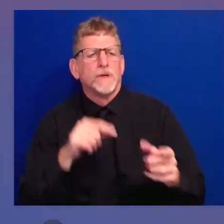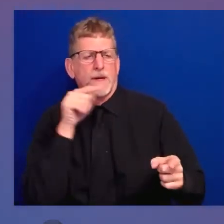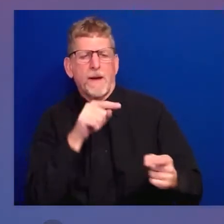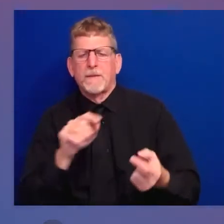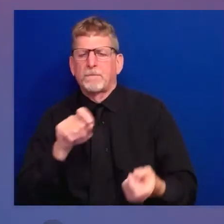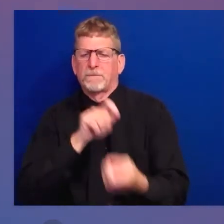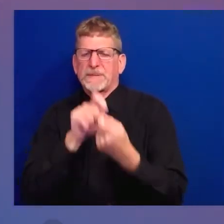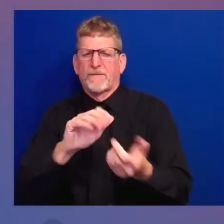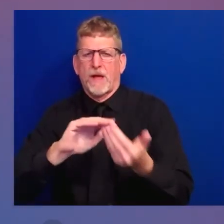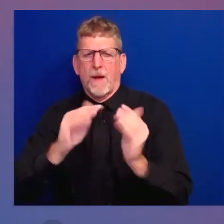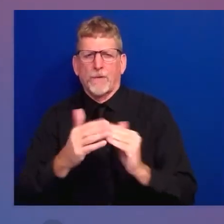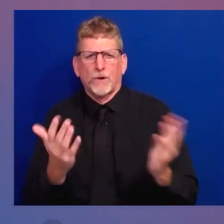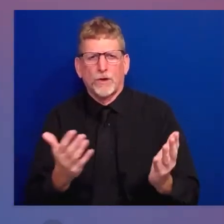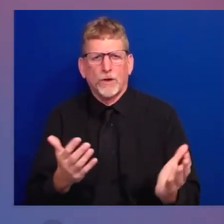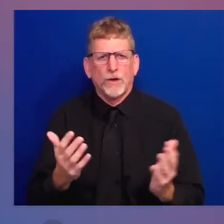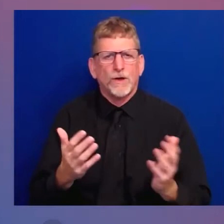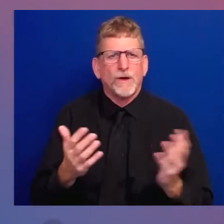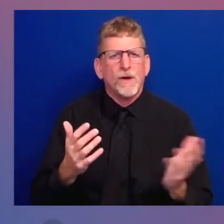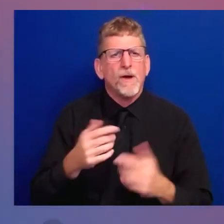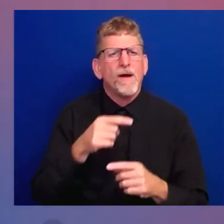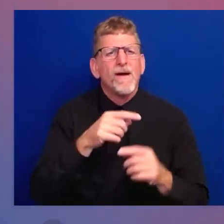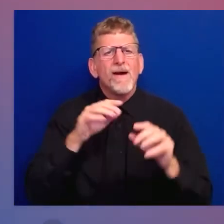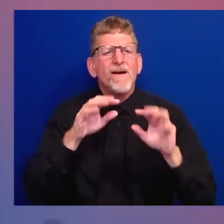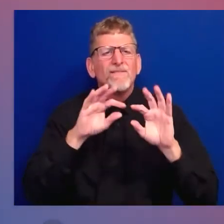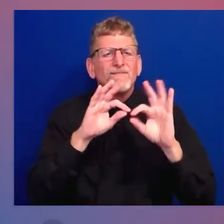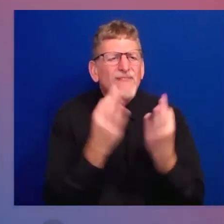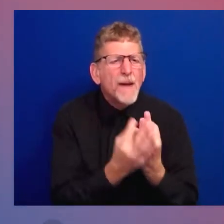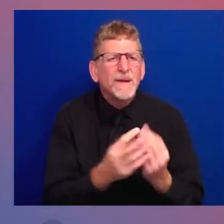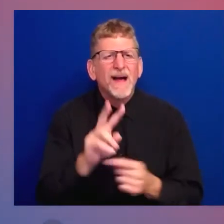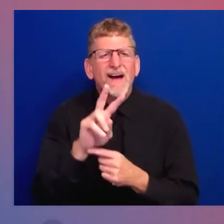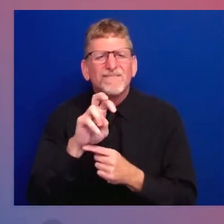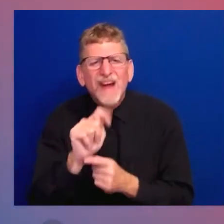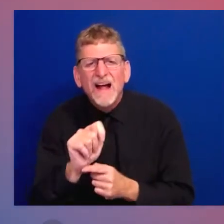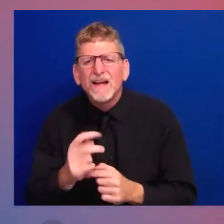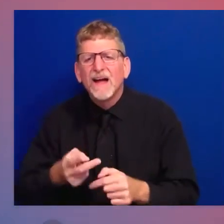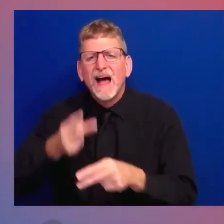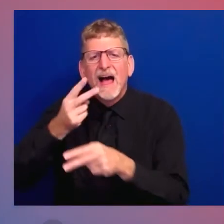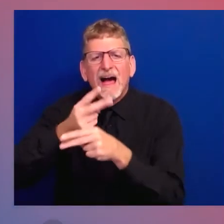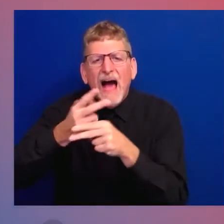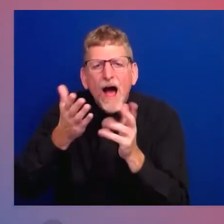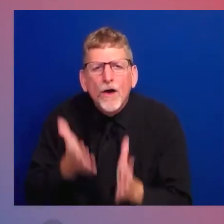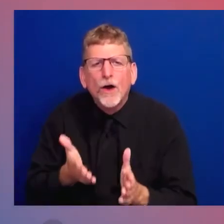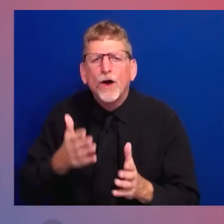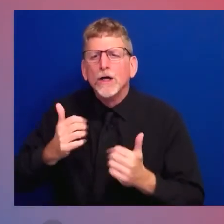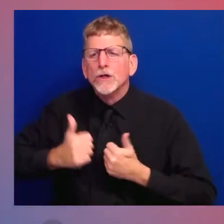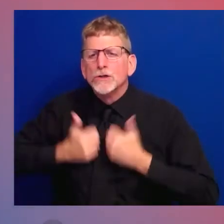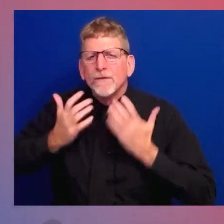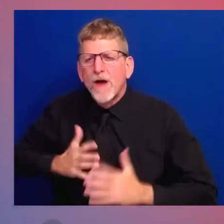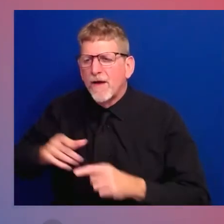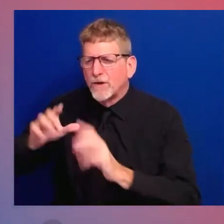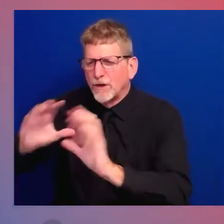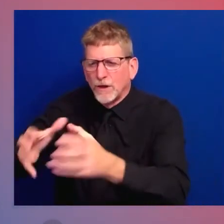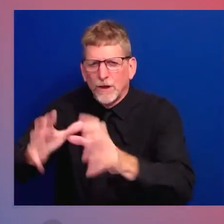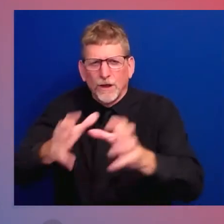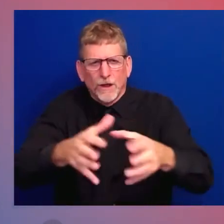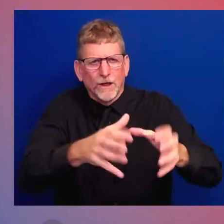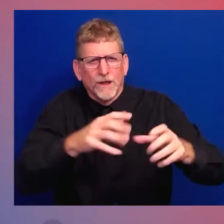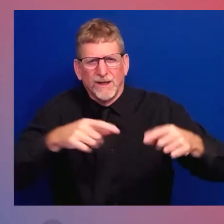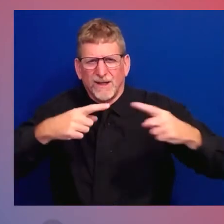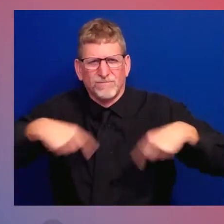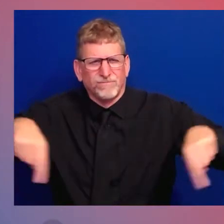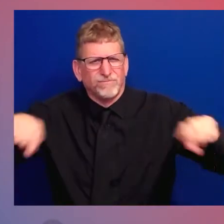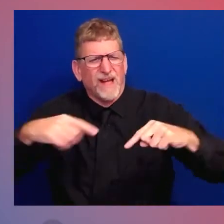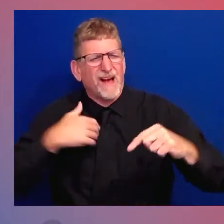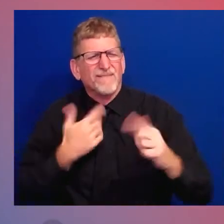I'm joined today by the bipartisan group of Texas reps that are here and who care deeply about these issues.